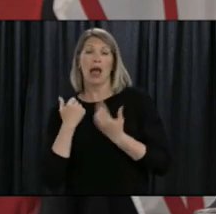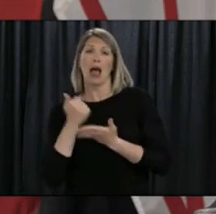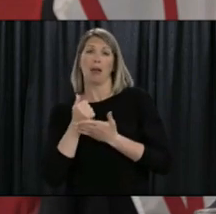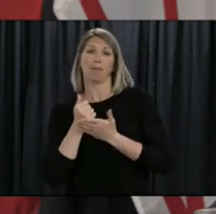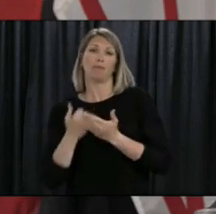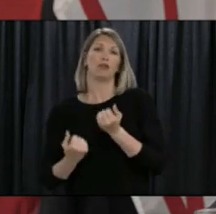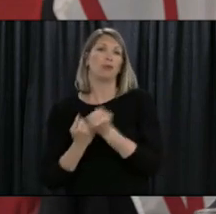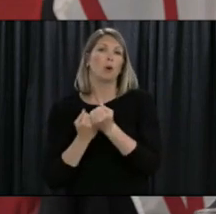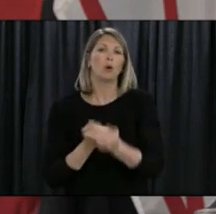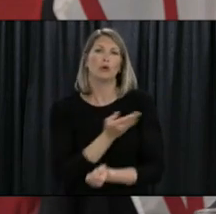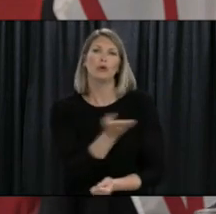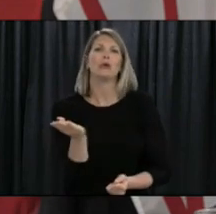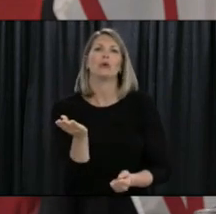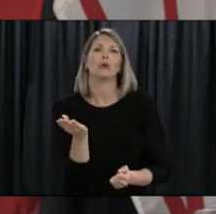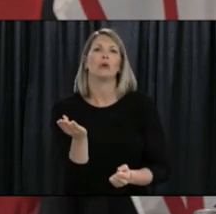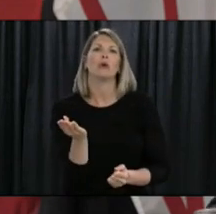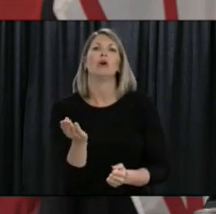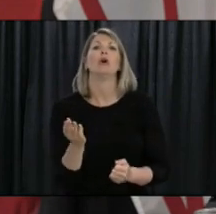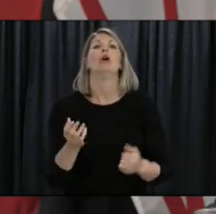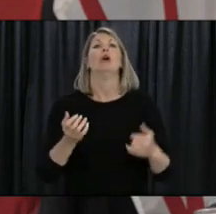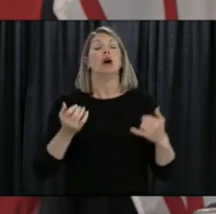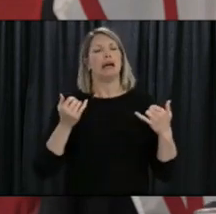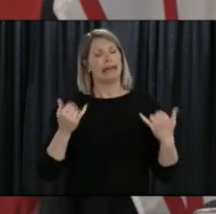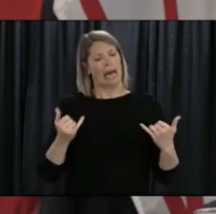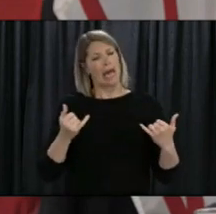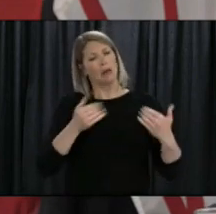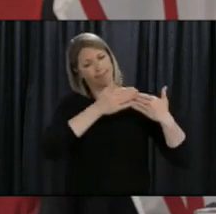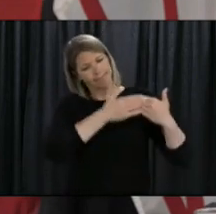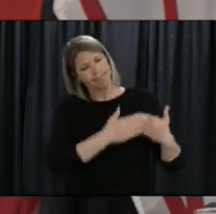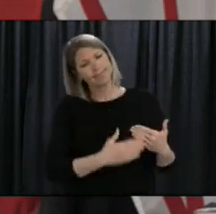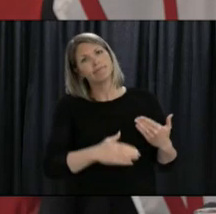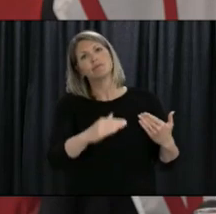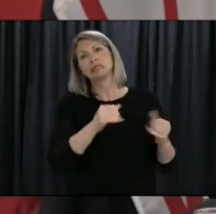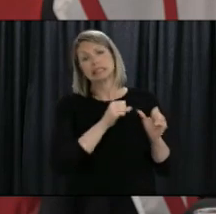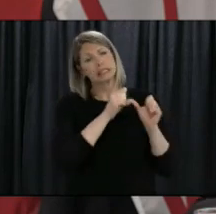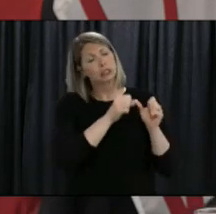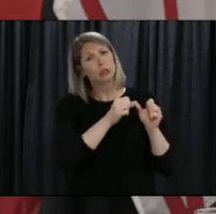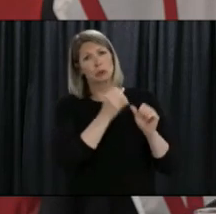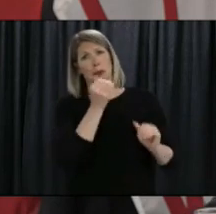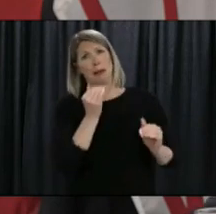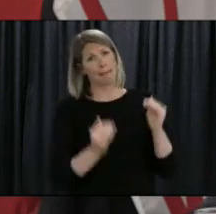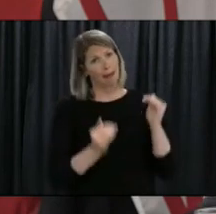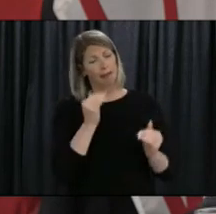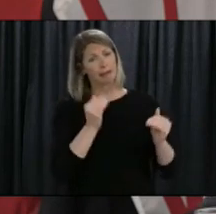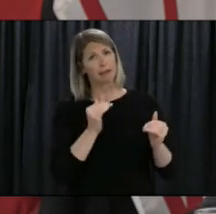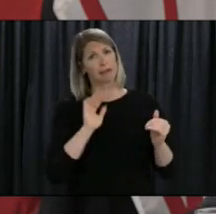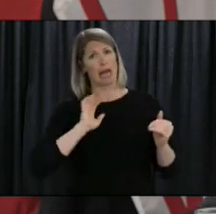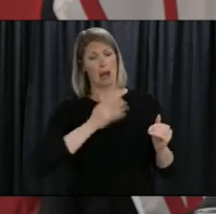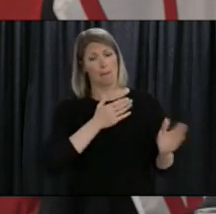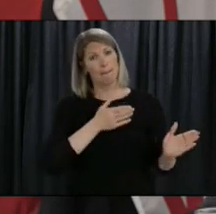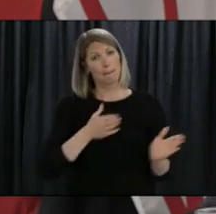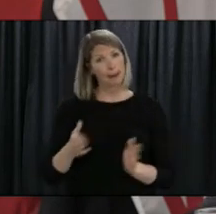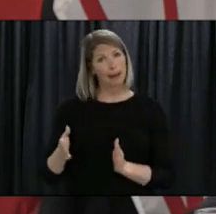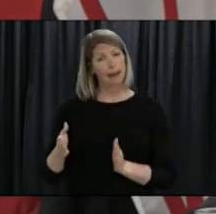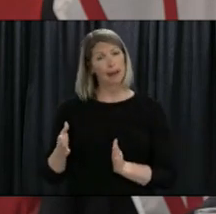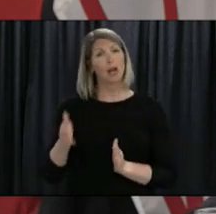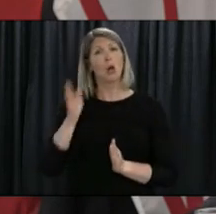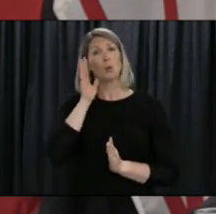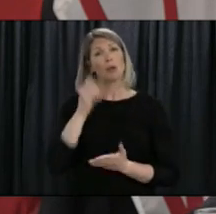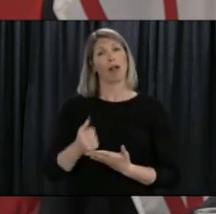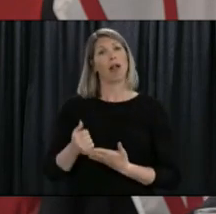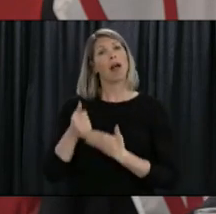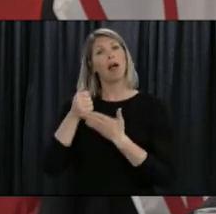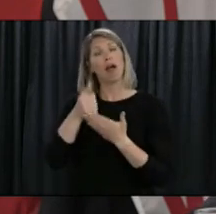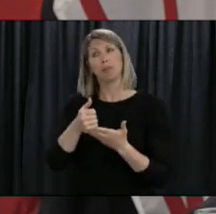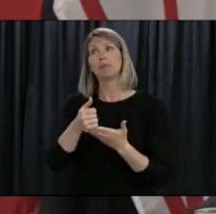work together as we move towards our plan implementing life with COVID. This plan will introduce us and we will work